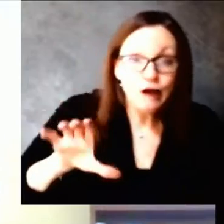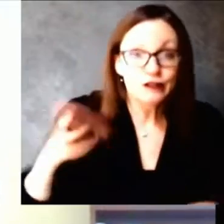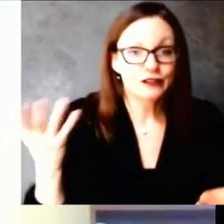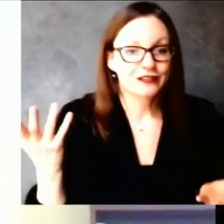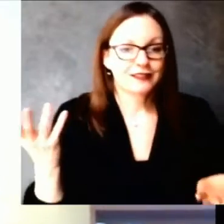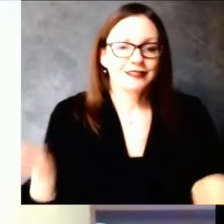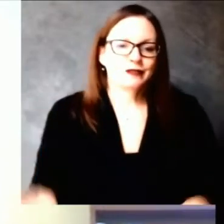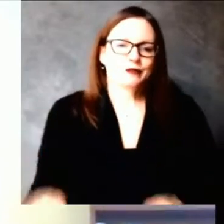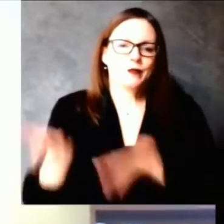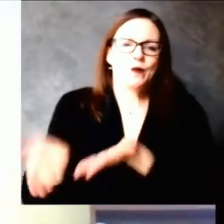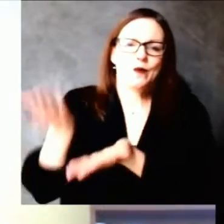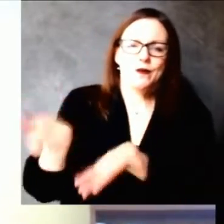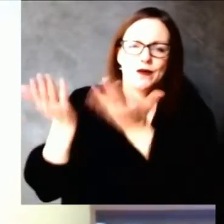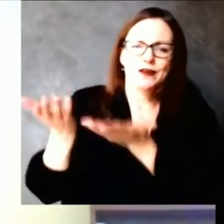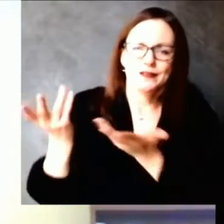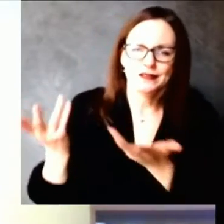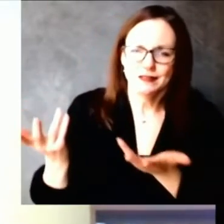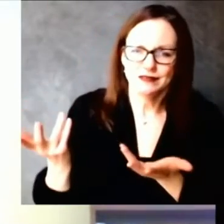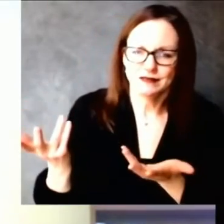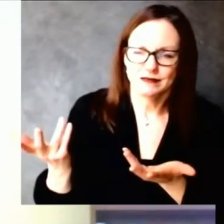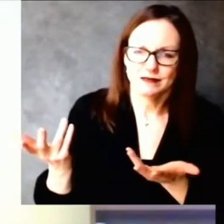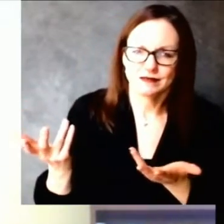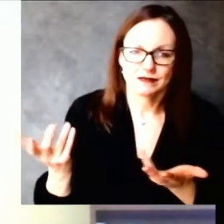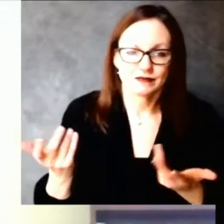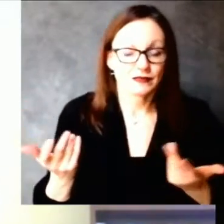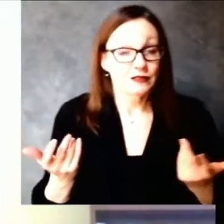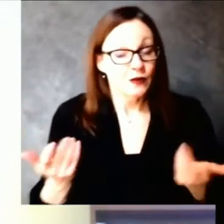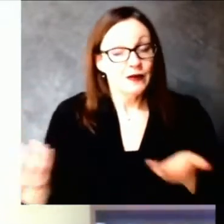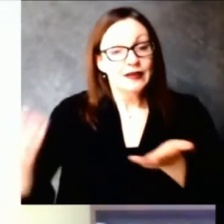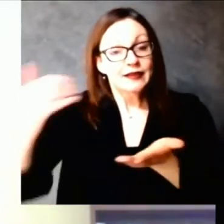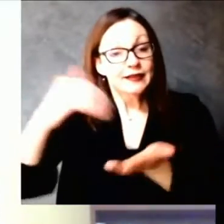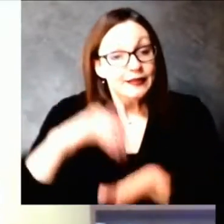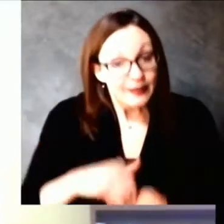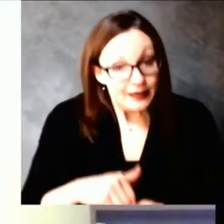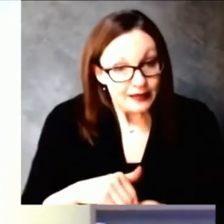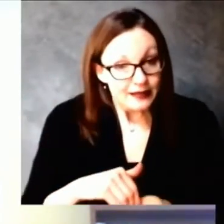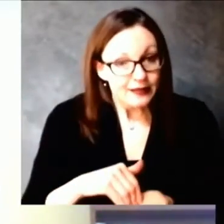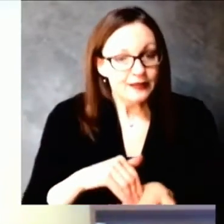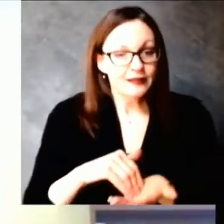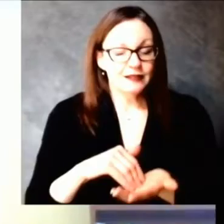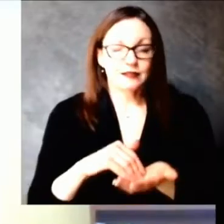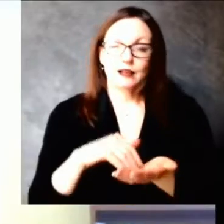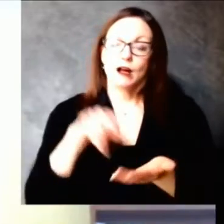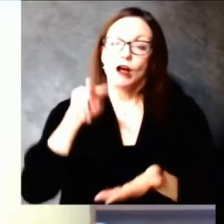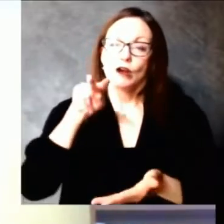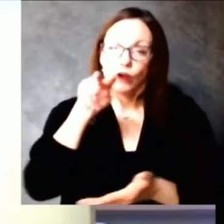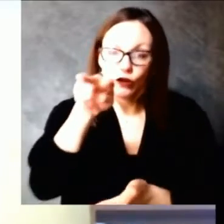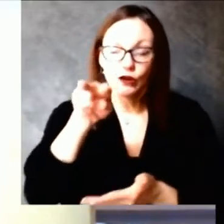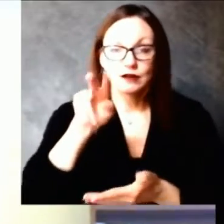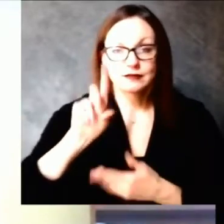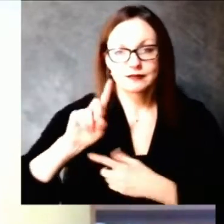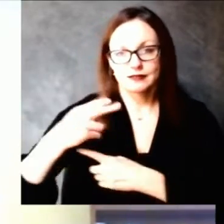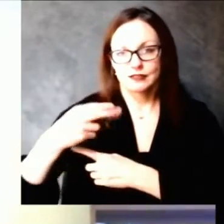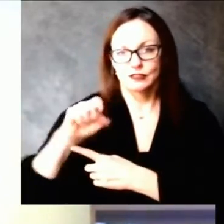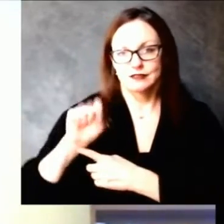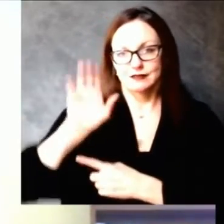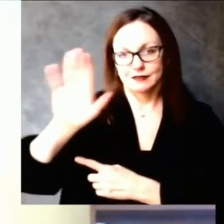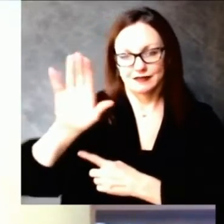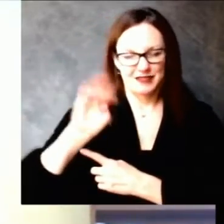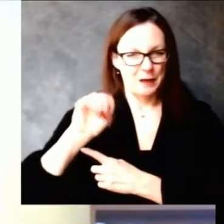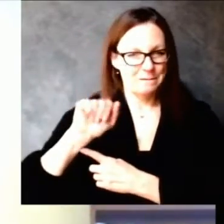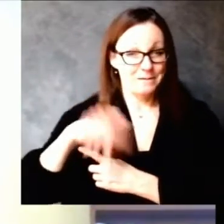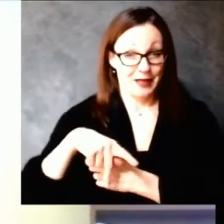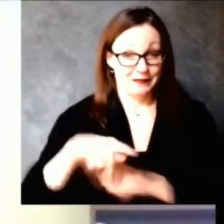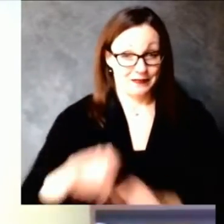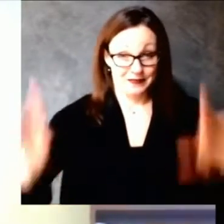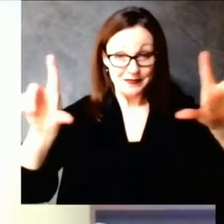the map is really important to us. Our population factors should help with making sure